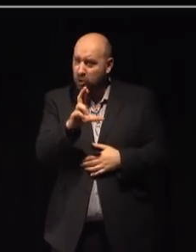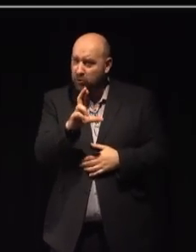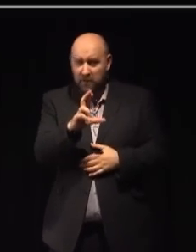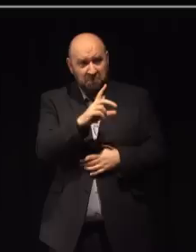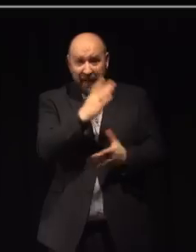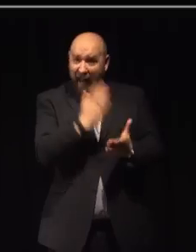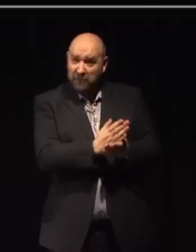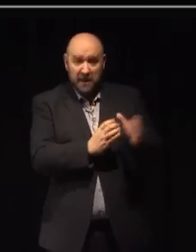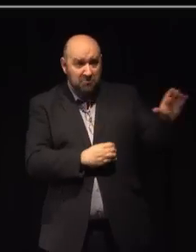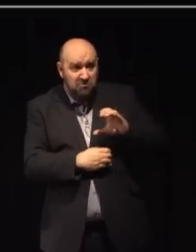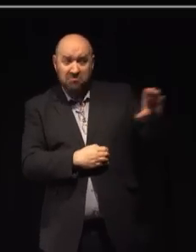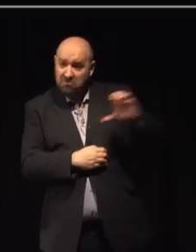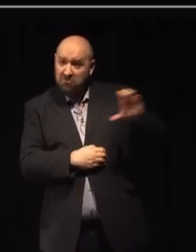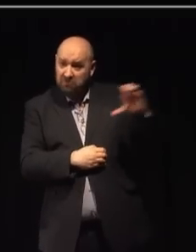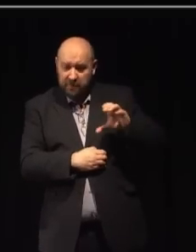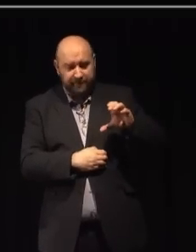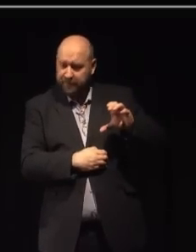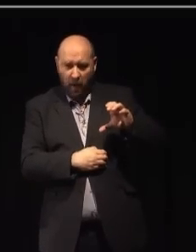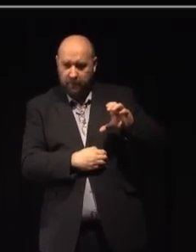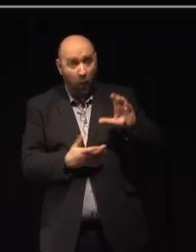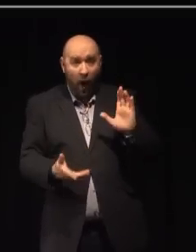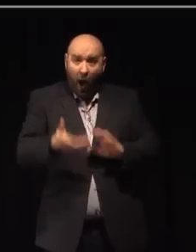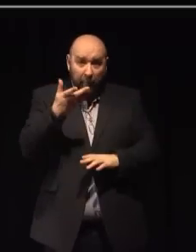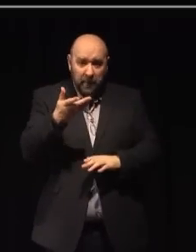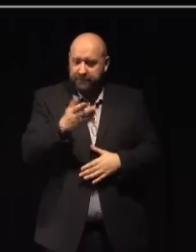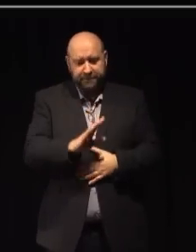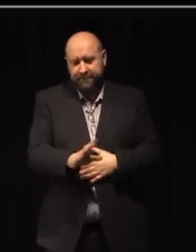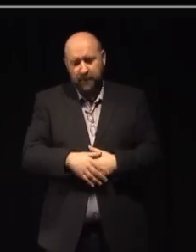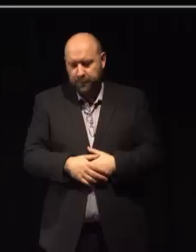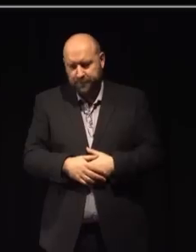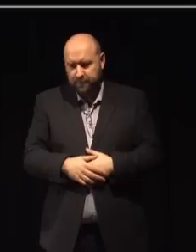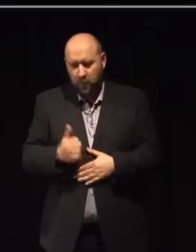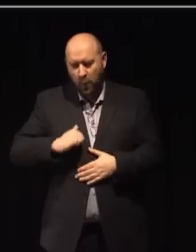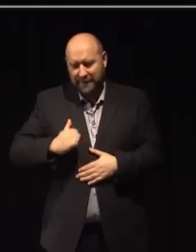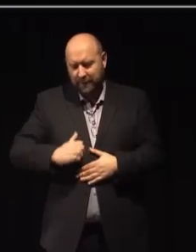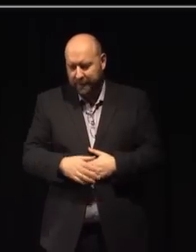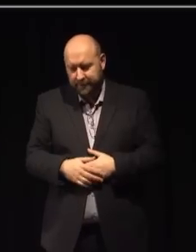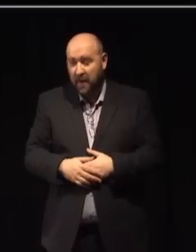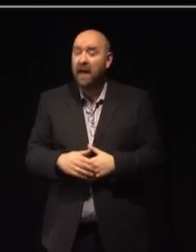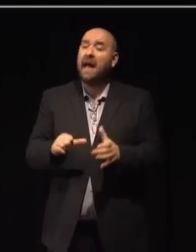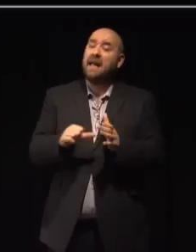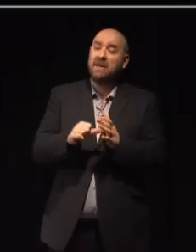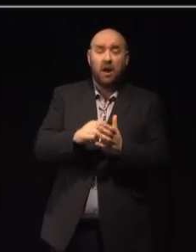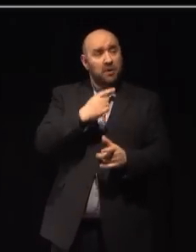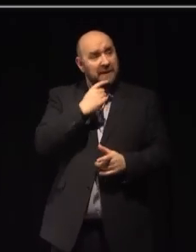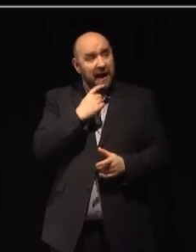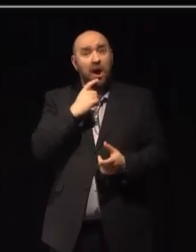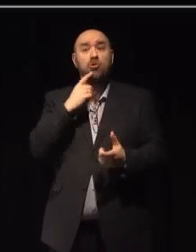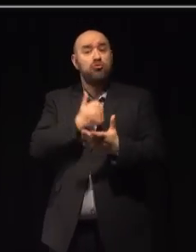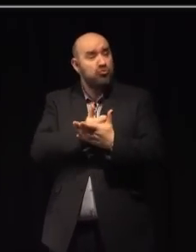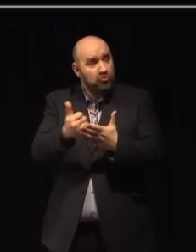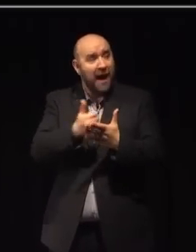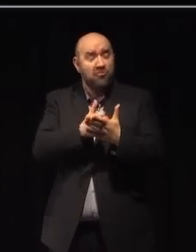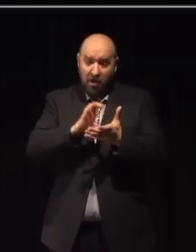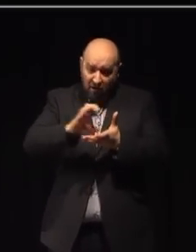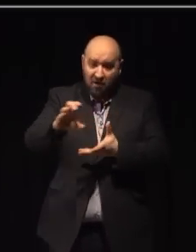not guaranteed, and we don't expect it to go up. It's hard to make the sustained commitments that our regularly funded